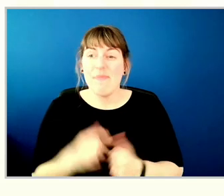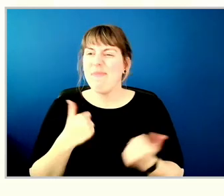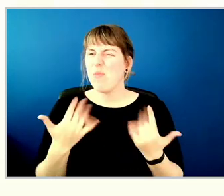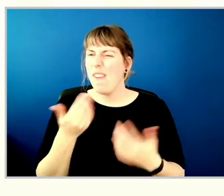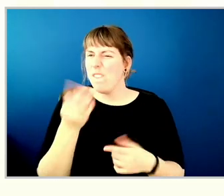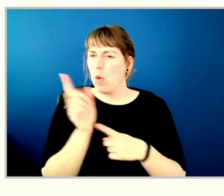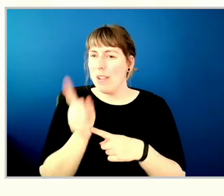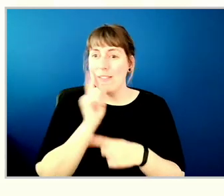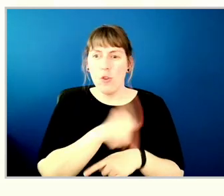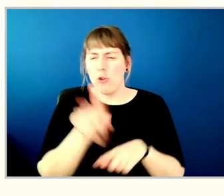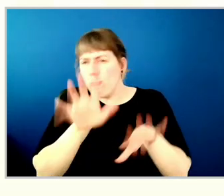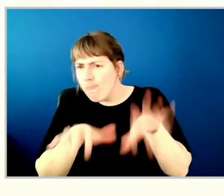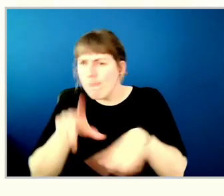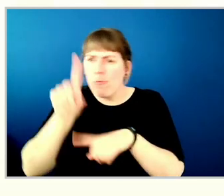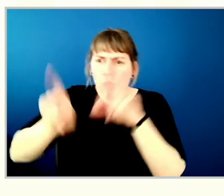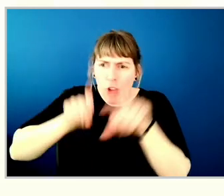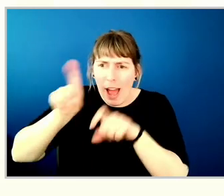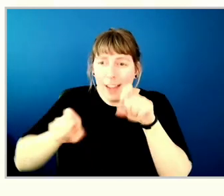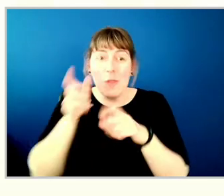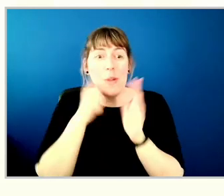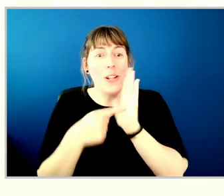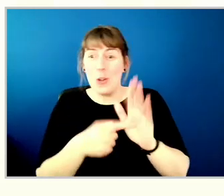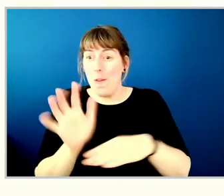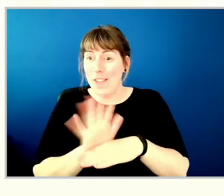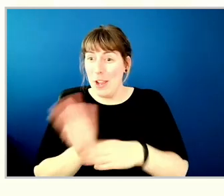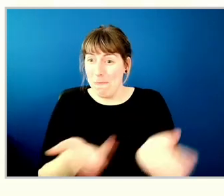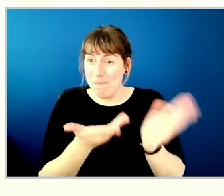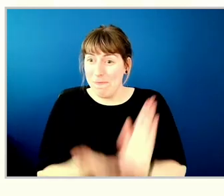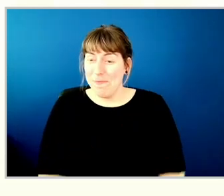type them in the chat room and we'll enjoy a video in the interim.